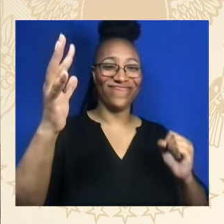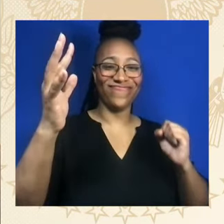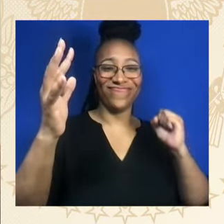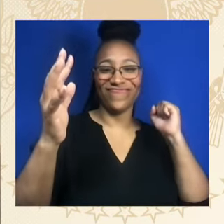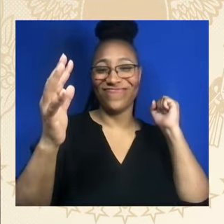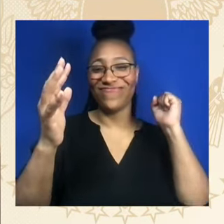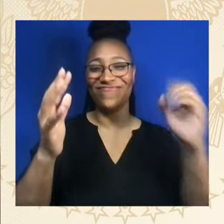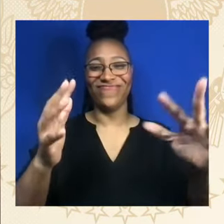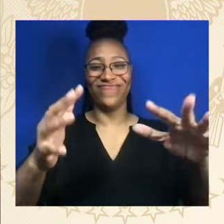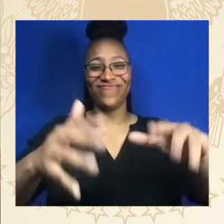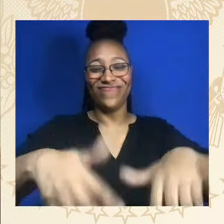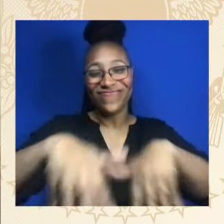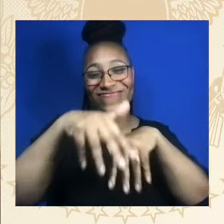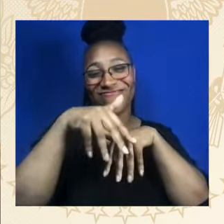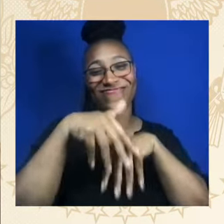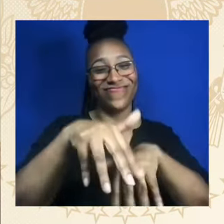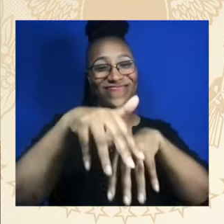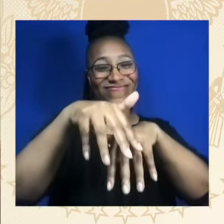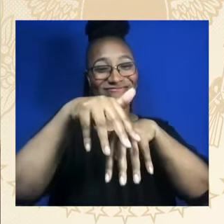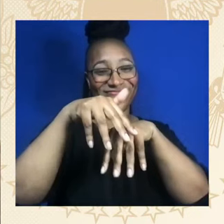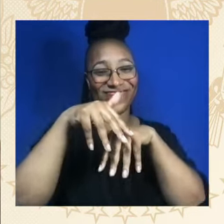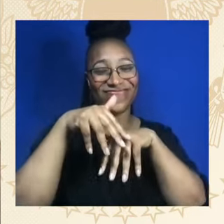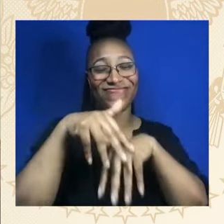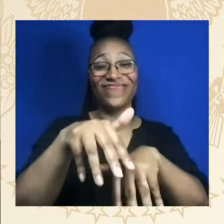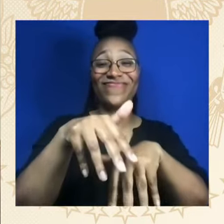We pray